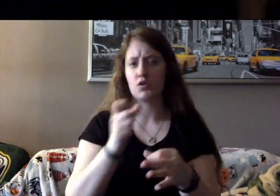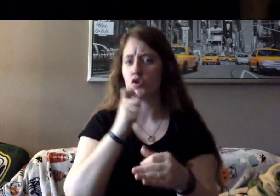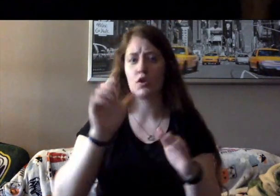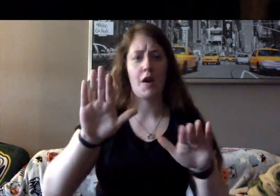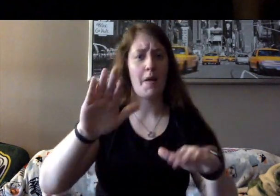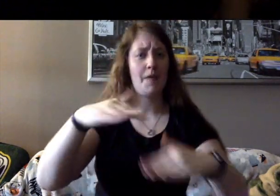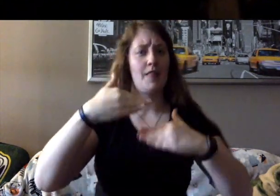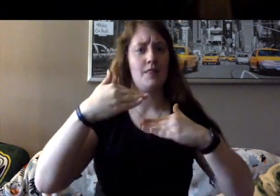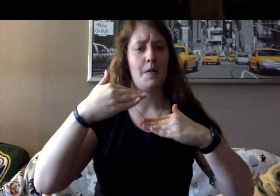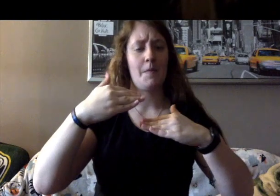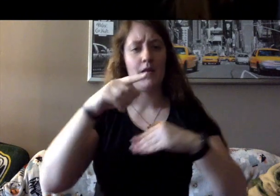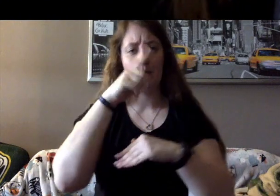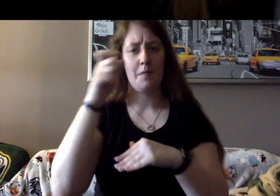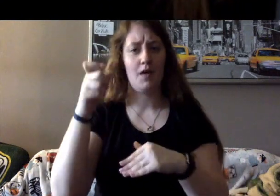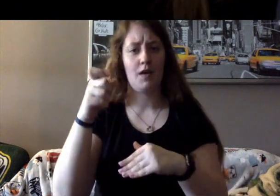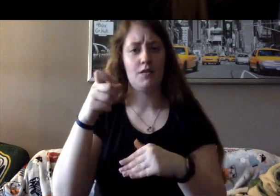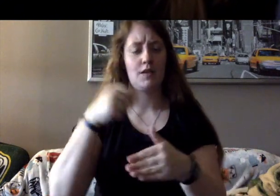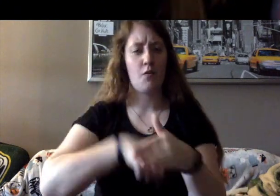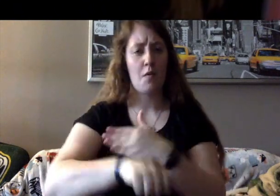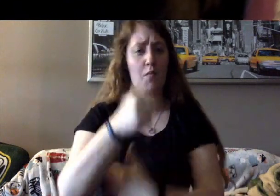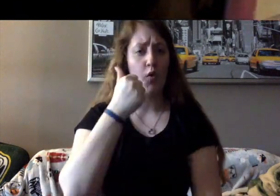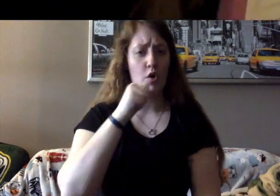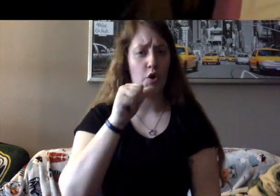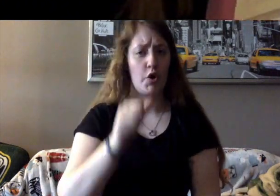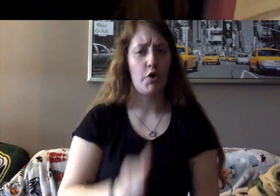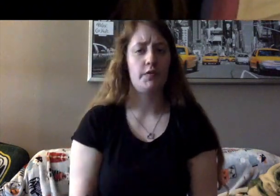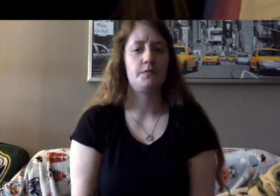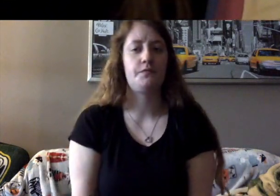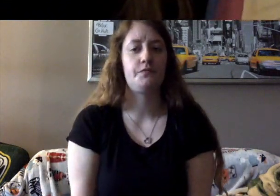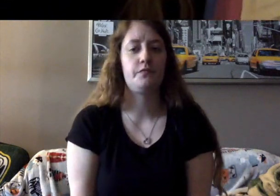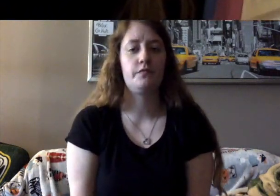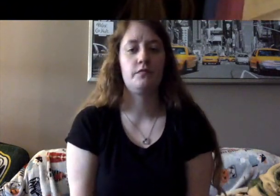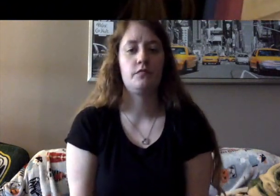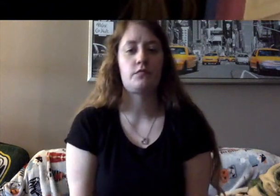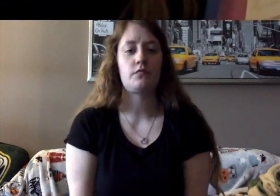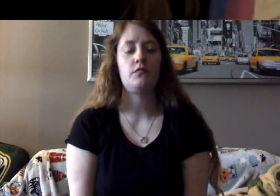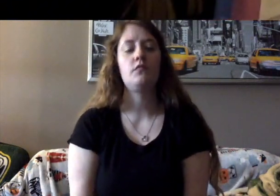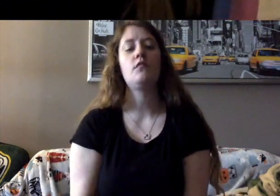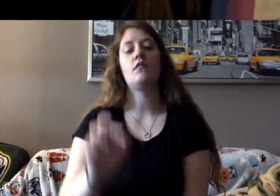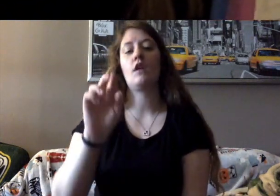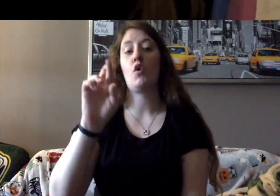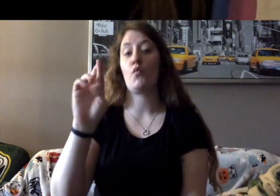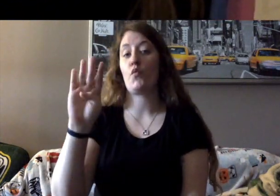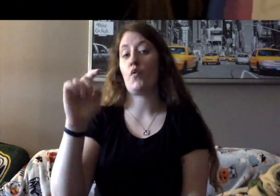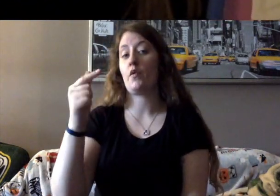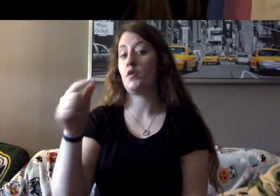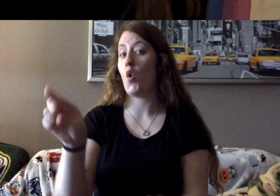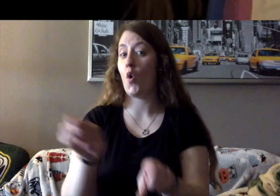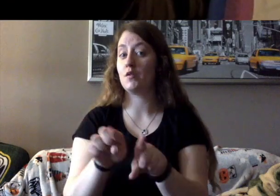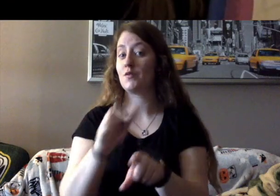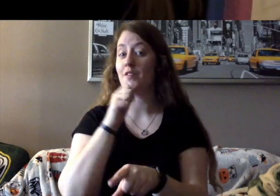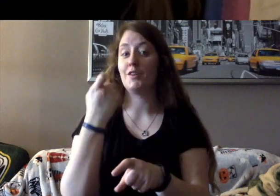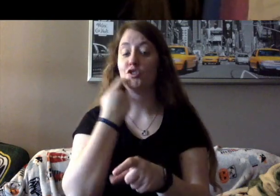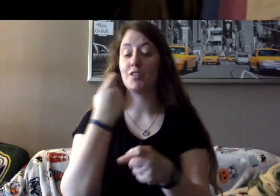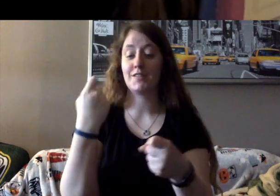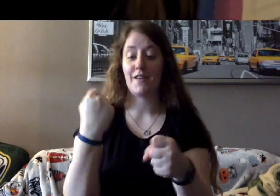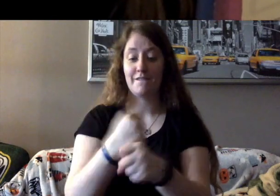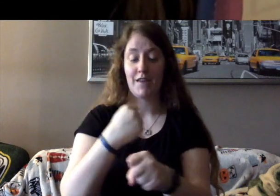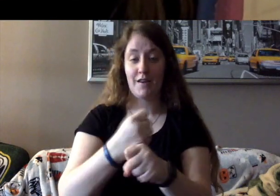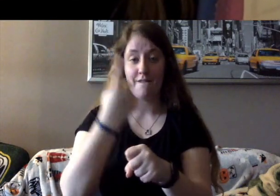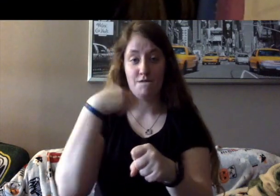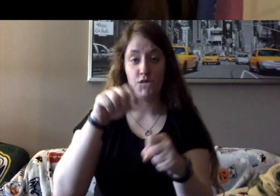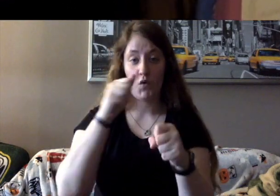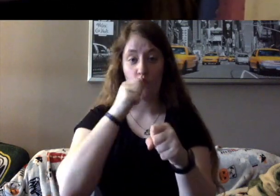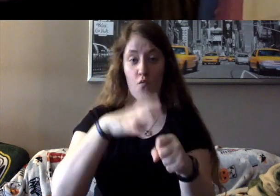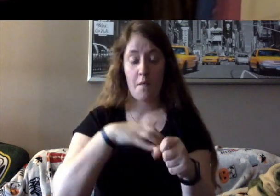were born a girl. Ruth also wasn't fighting for just women. When women were excluded from the